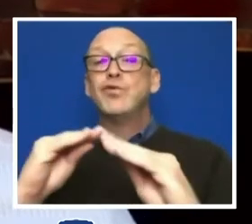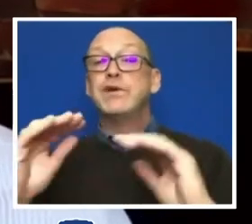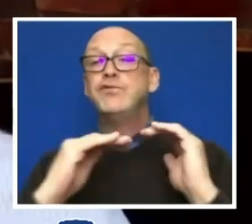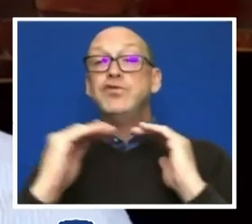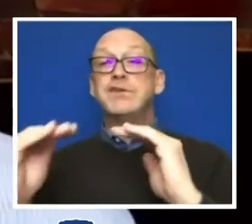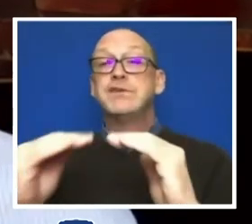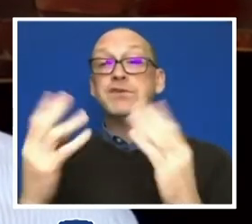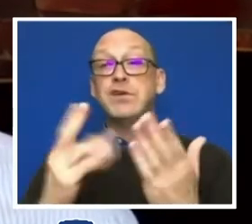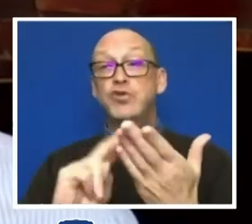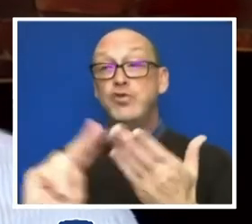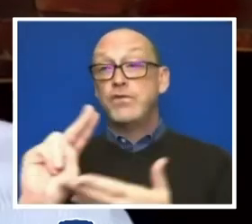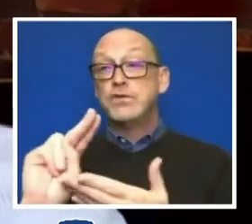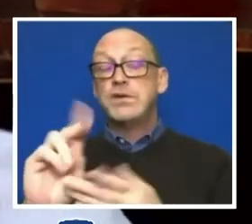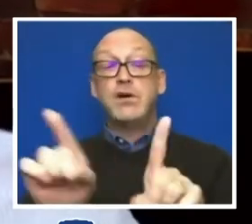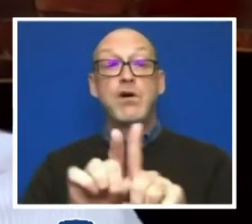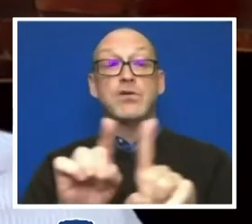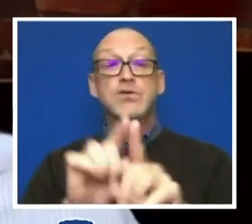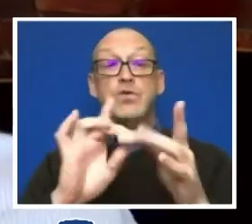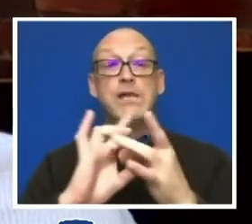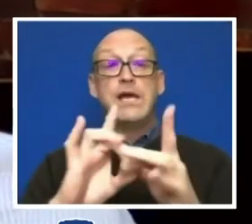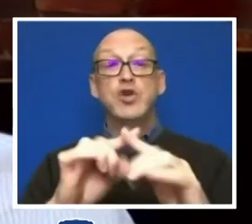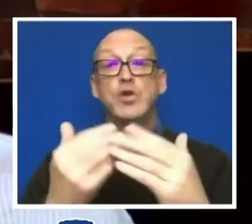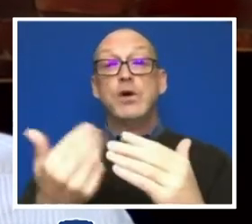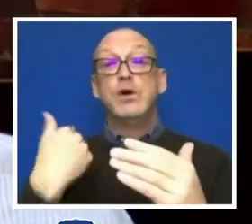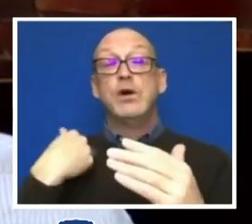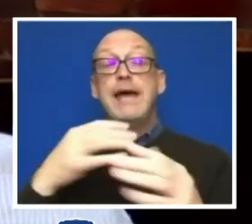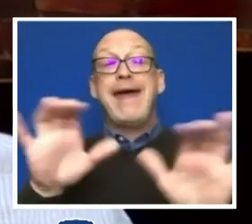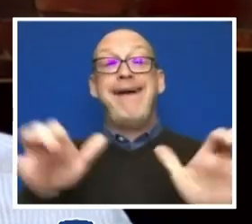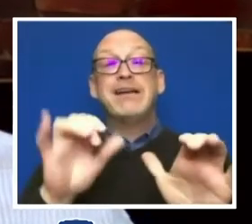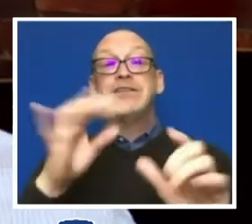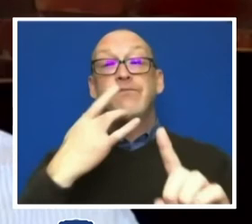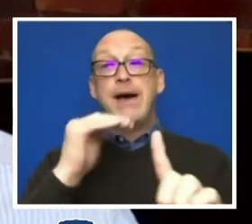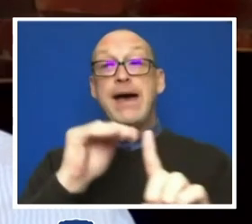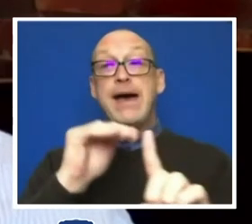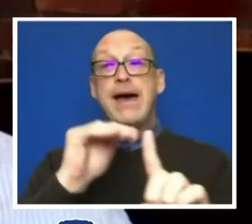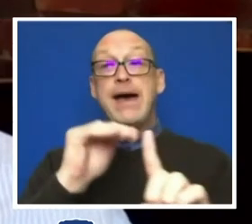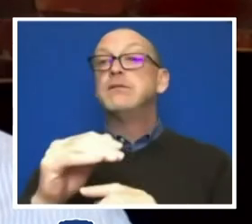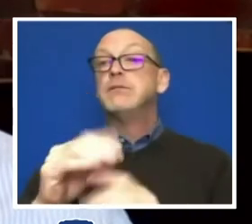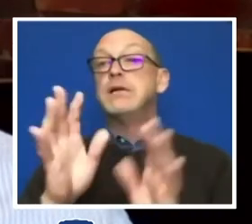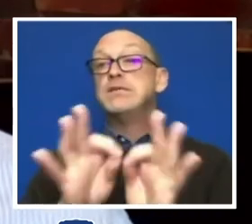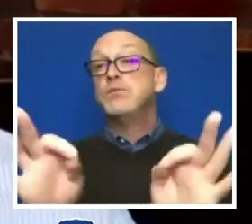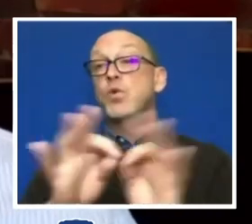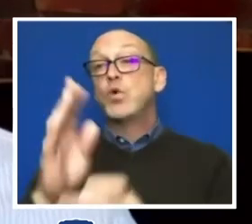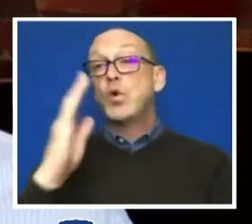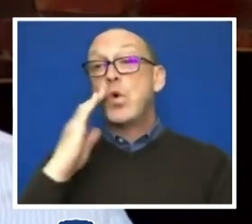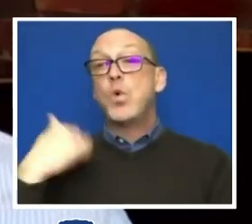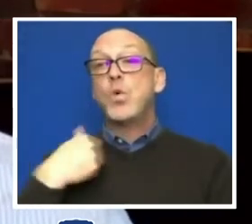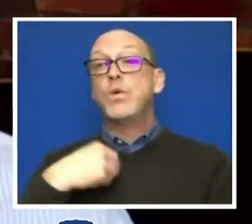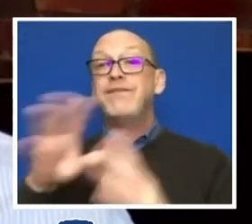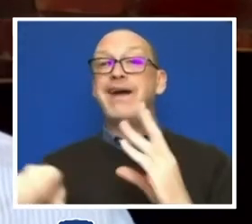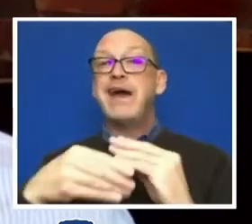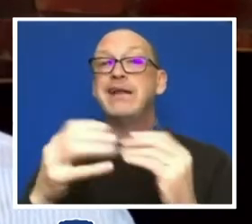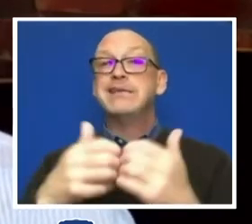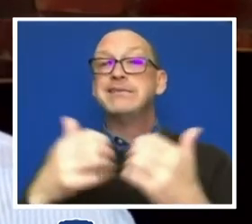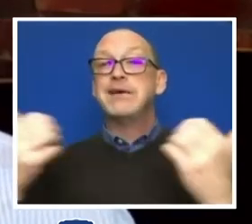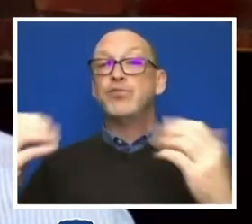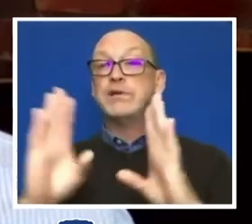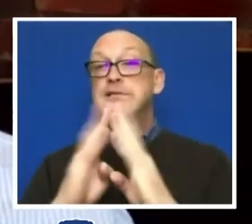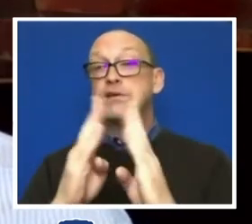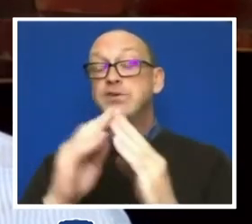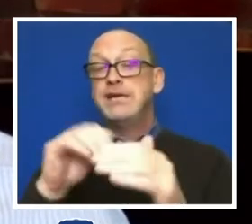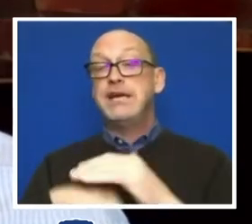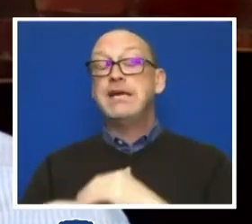Also, related to the previous topic of acts of bias, I think it's important to note that we've also added a separate section in the code of conduct,